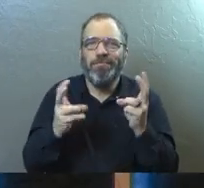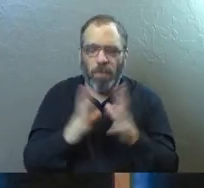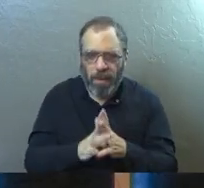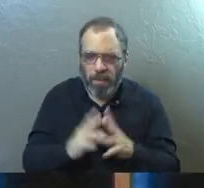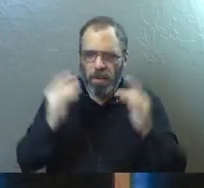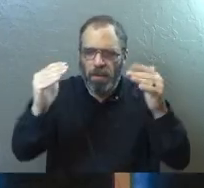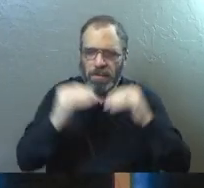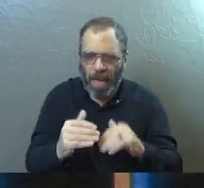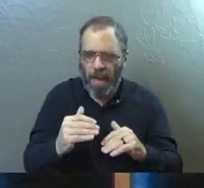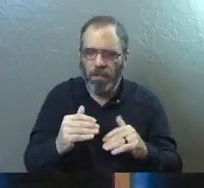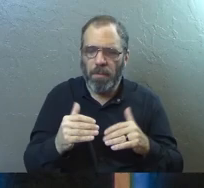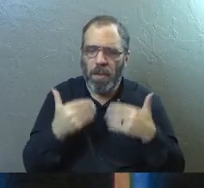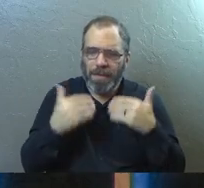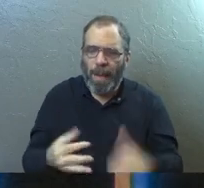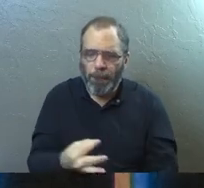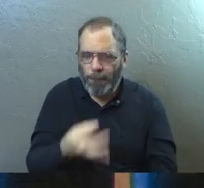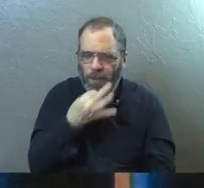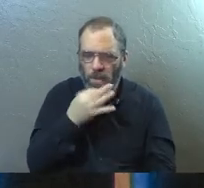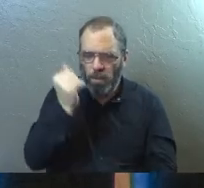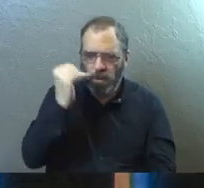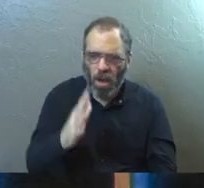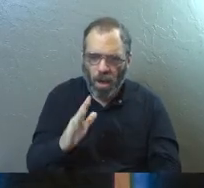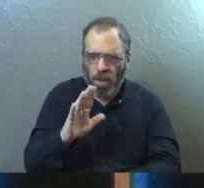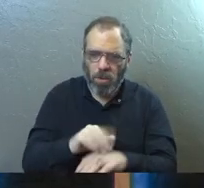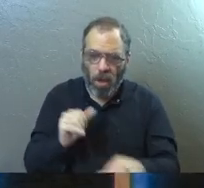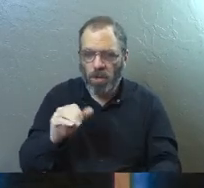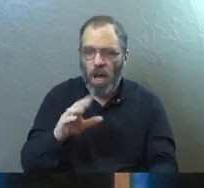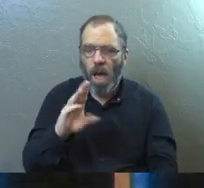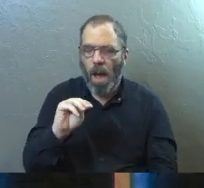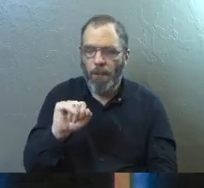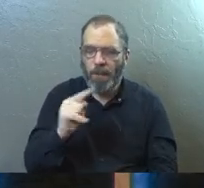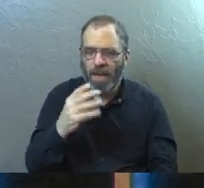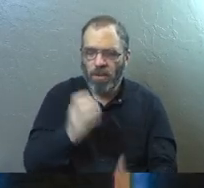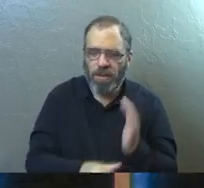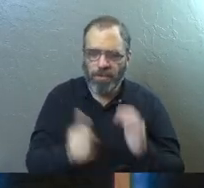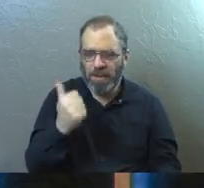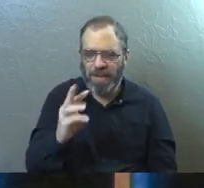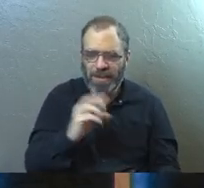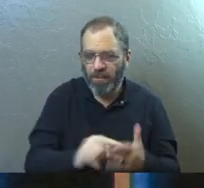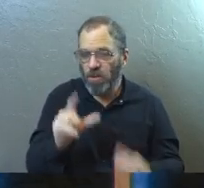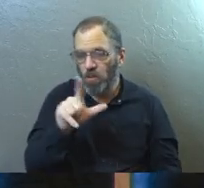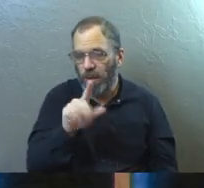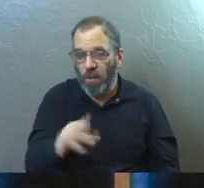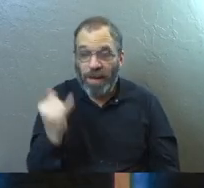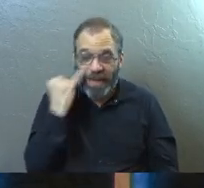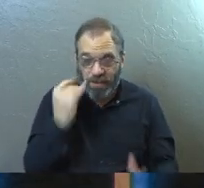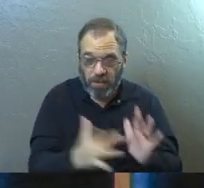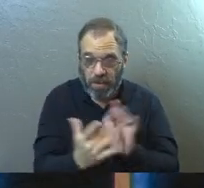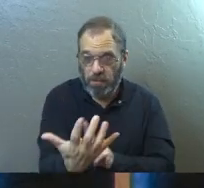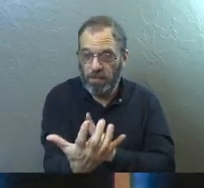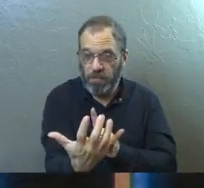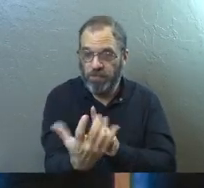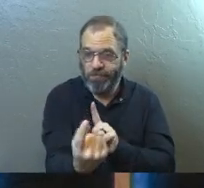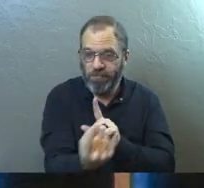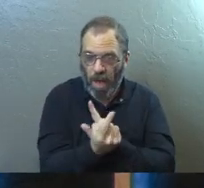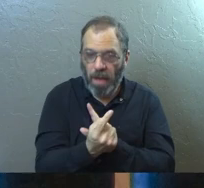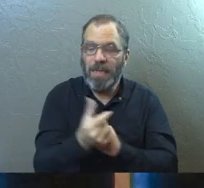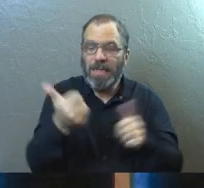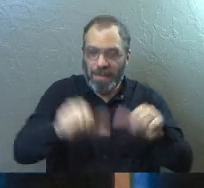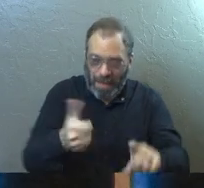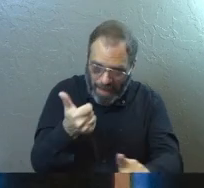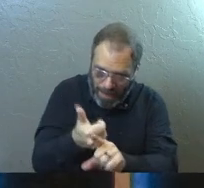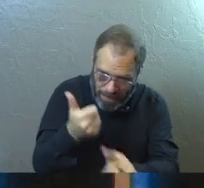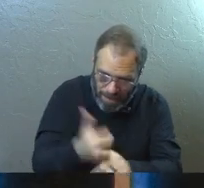Next, step boldly when God calls you forward. Matthew 16, 24. Then Jesus told his disciples, If anyone would come after me, let him